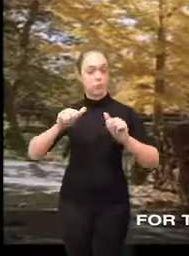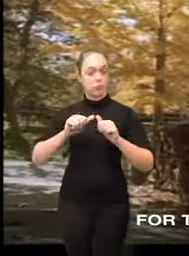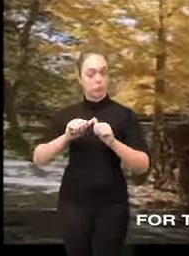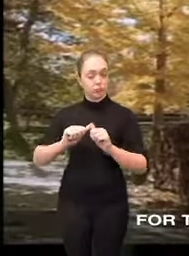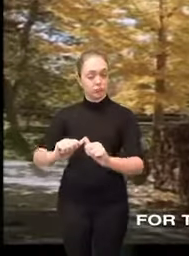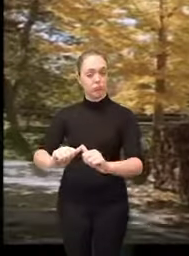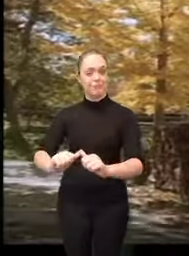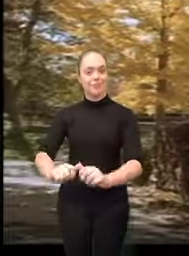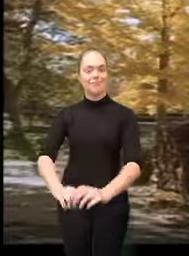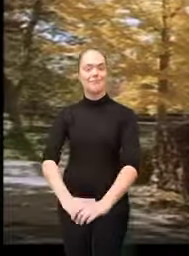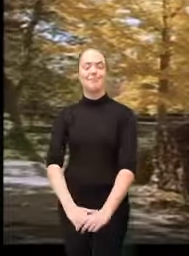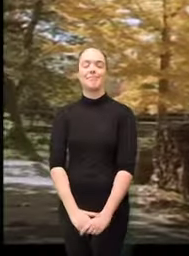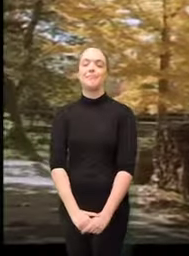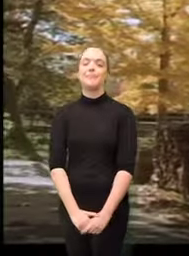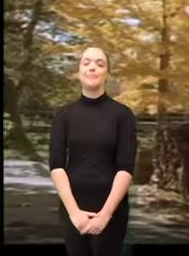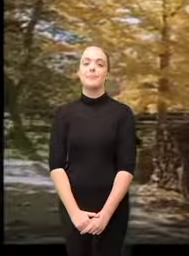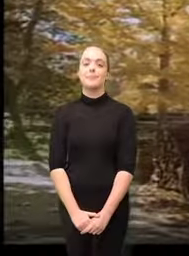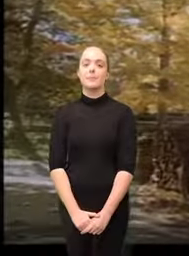continues